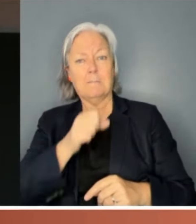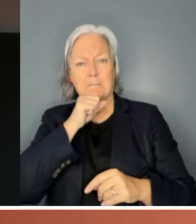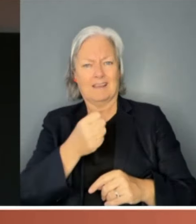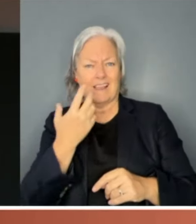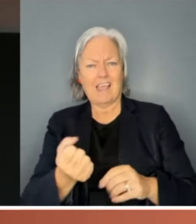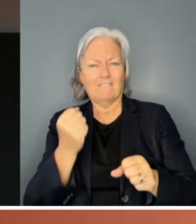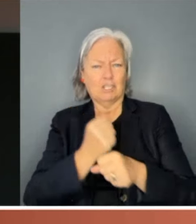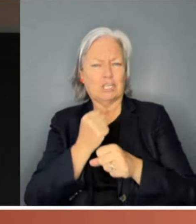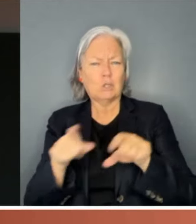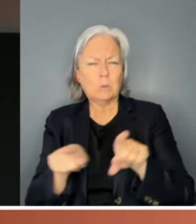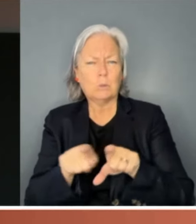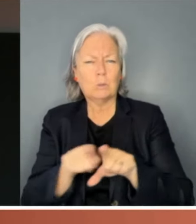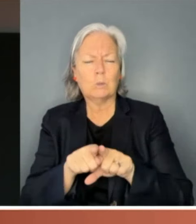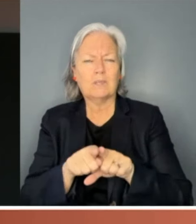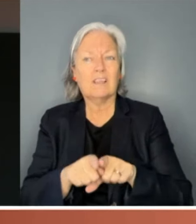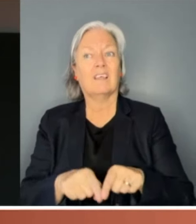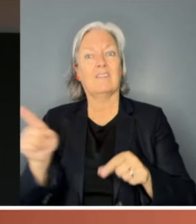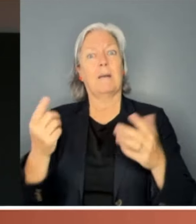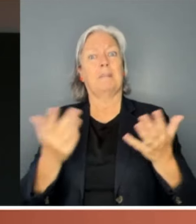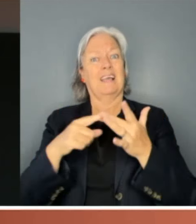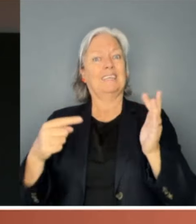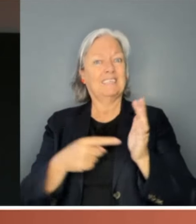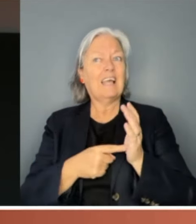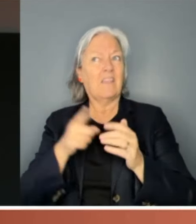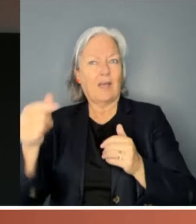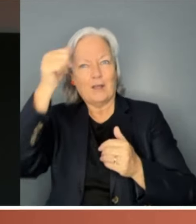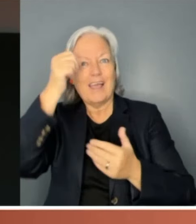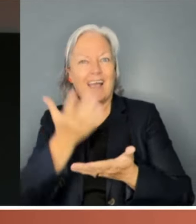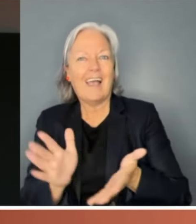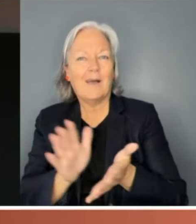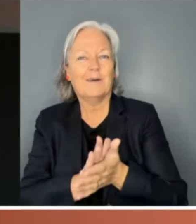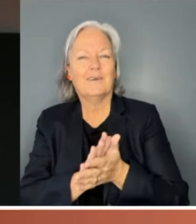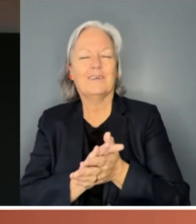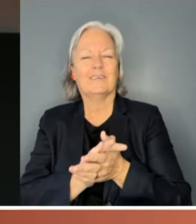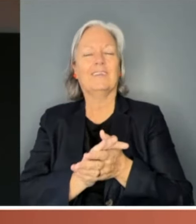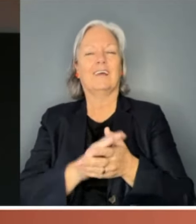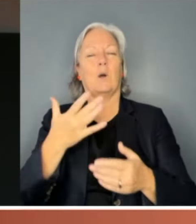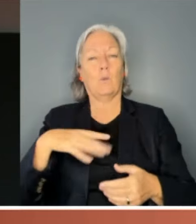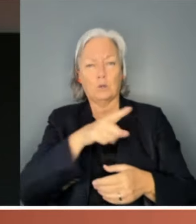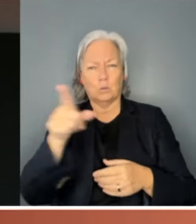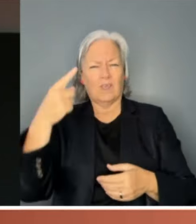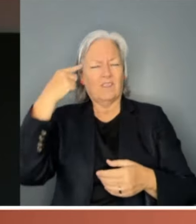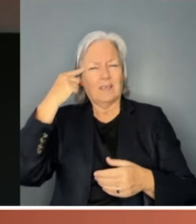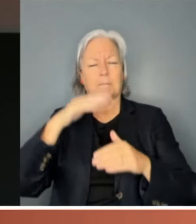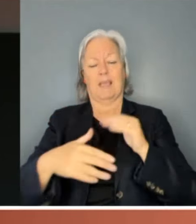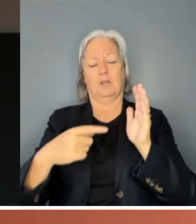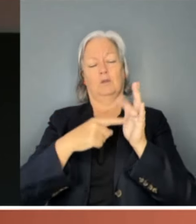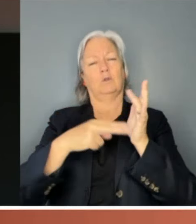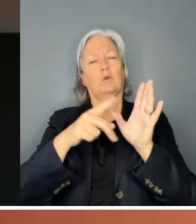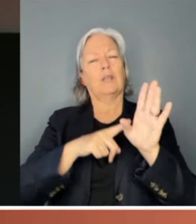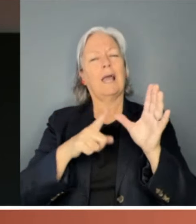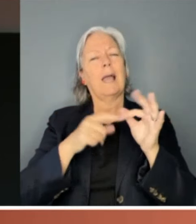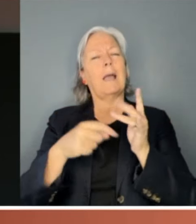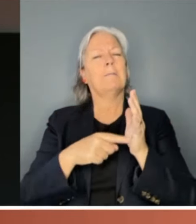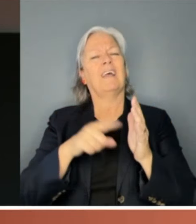And they play it. Oh, how they play it. I want you to think about Tony Abbott, Mr Action Man, Mr